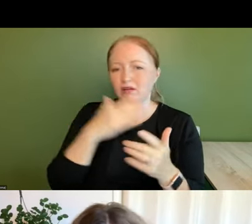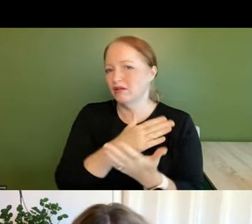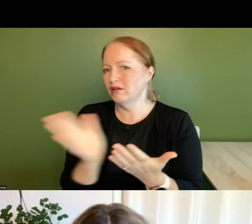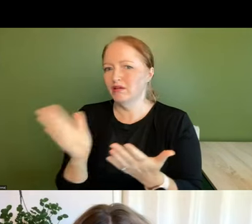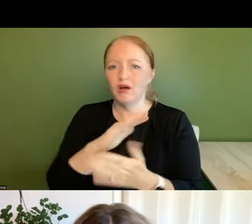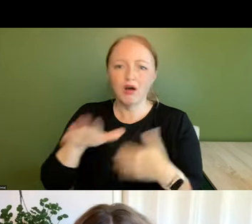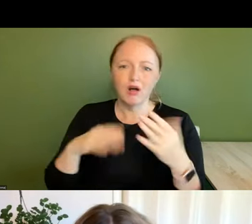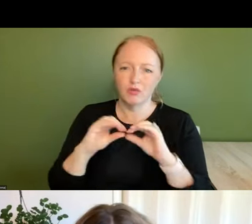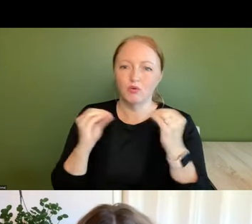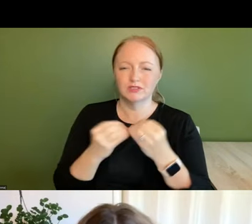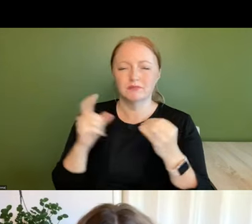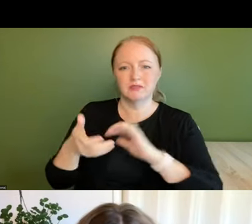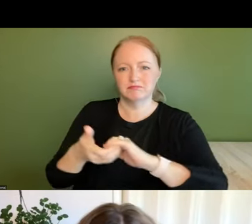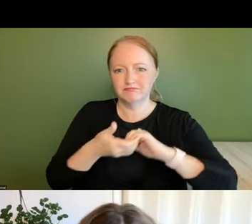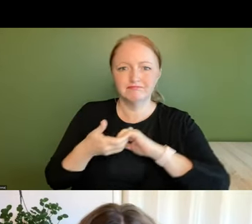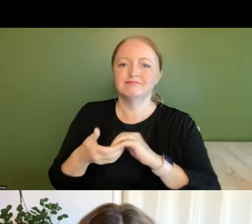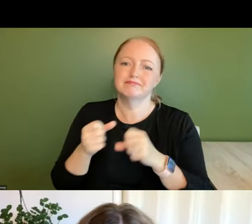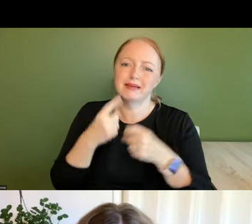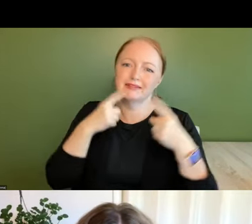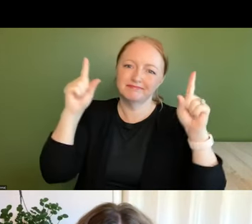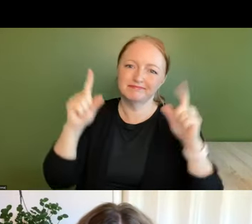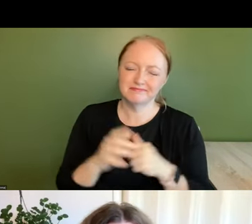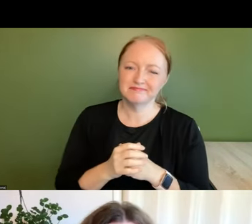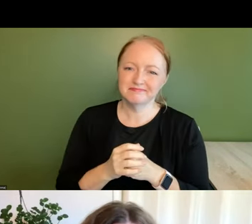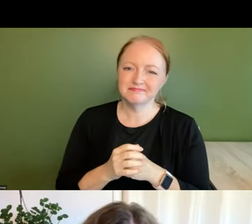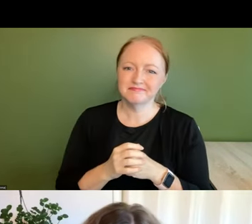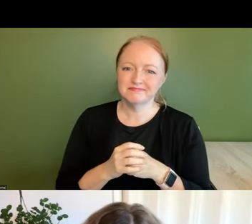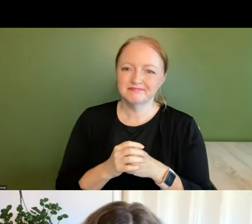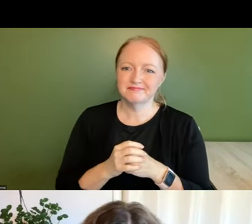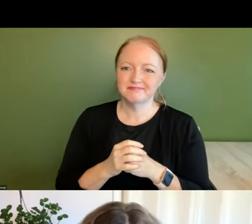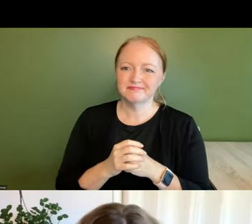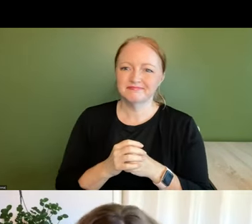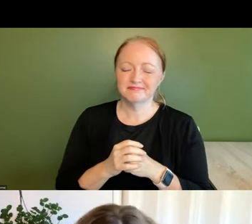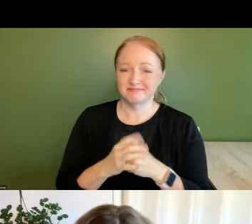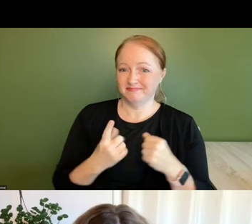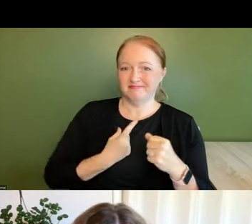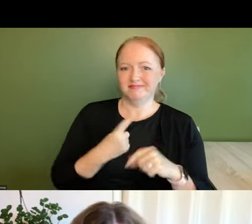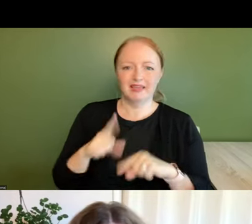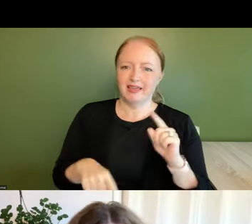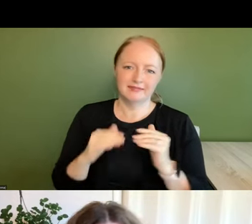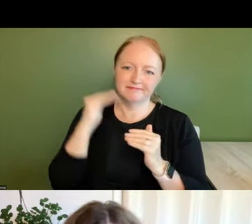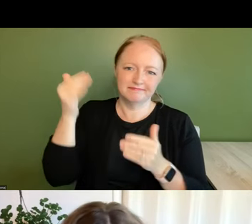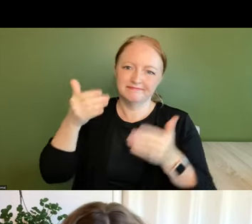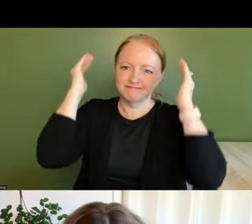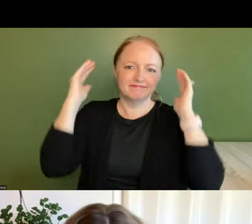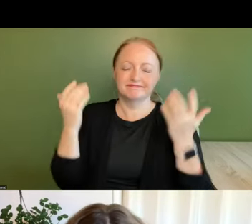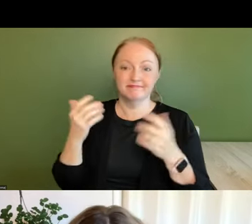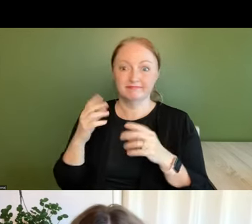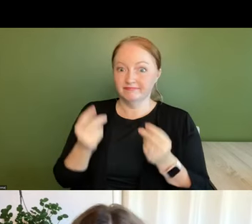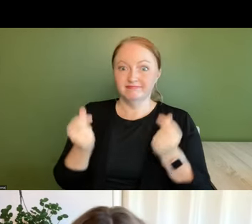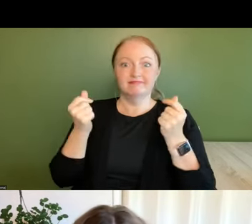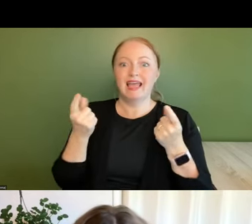that must work together to make this happen you know it's it's really too much to do alone it's too much to do all at once